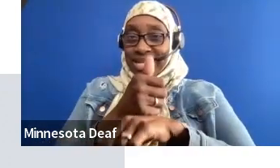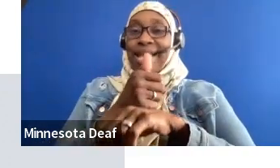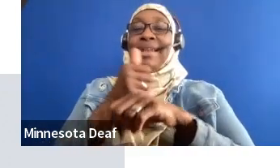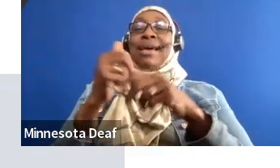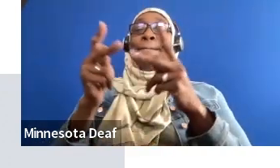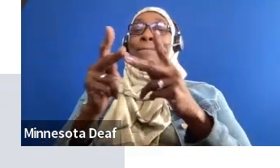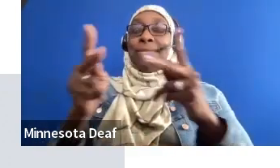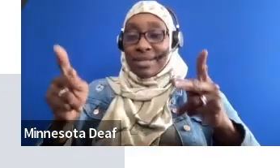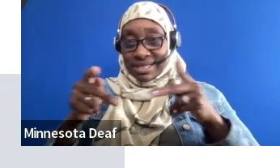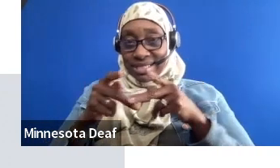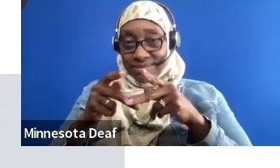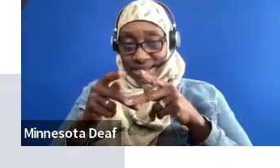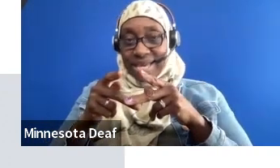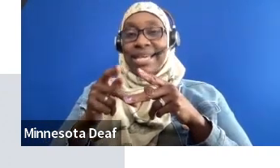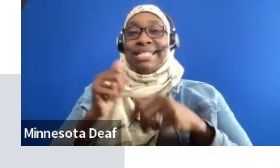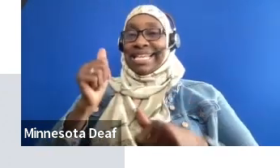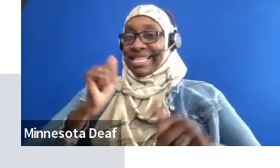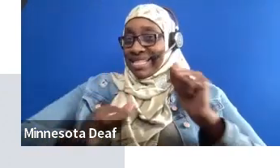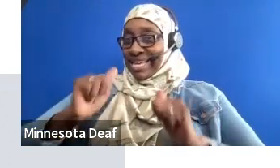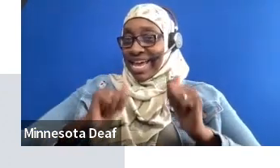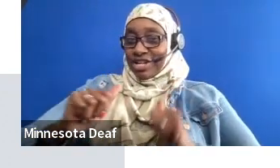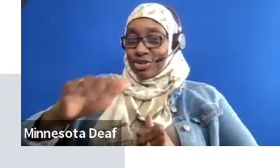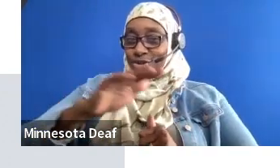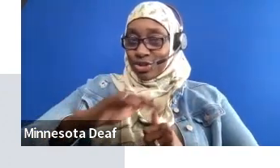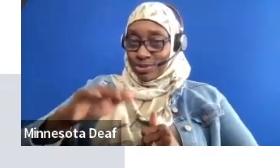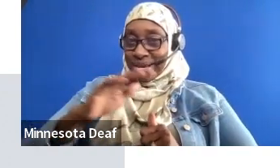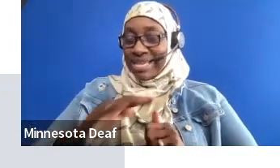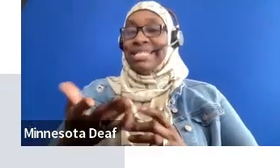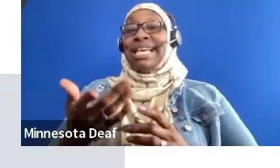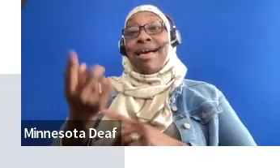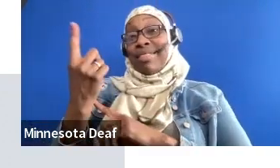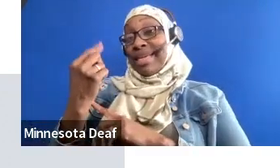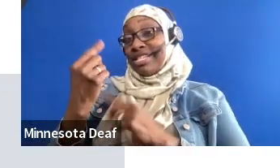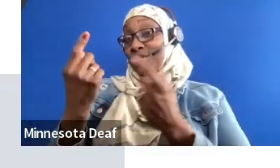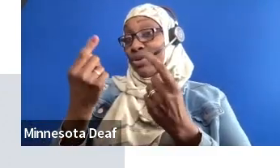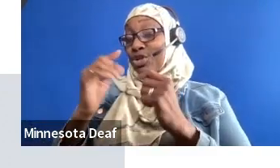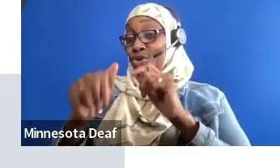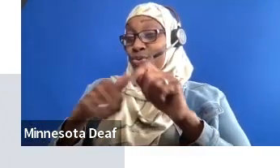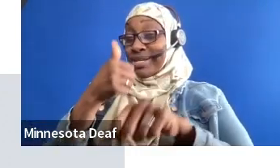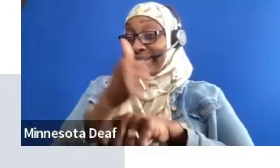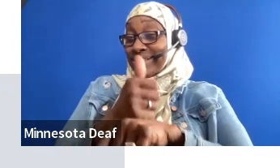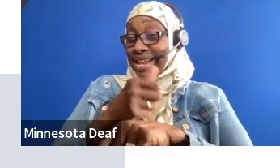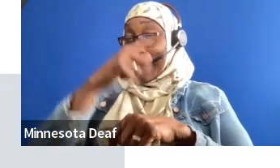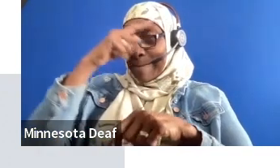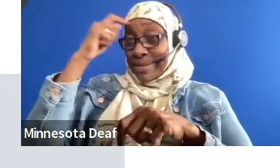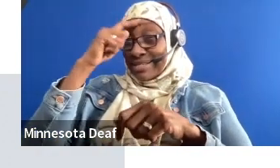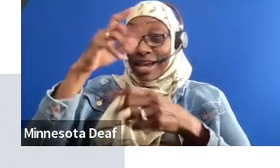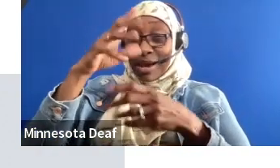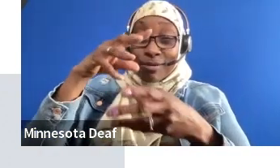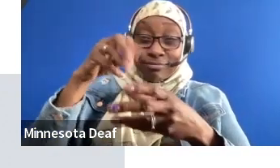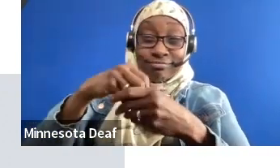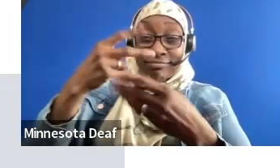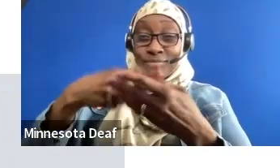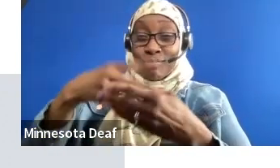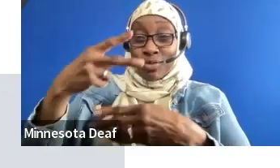I'm completely blanking on the name. The last year, we had a two-week-long Summer Institute program that culminated in a theater performance.